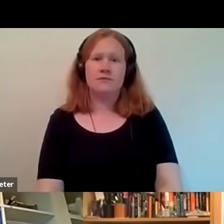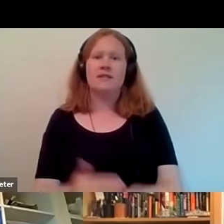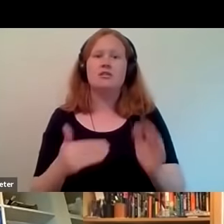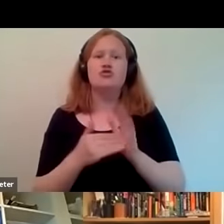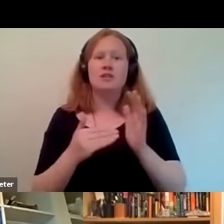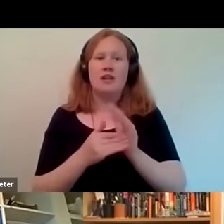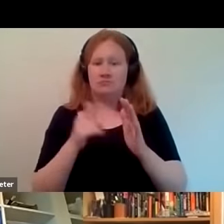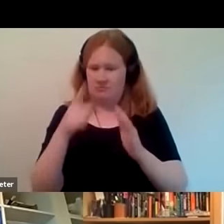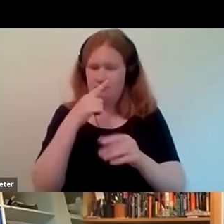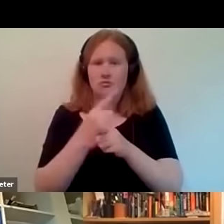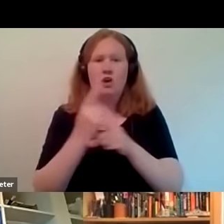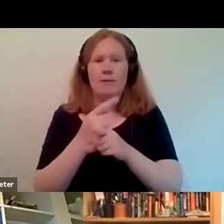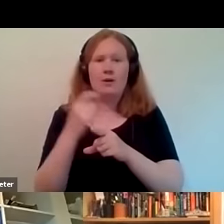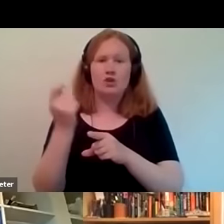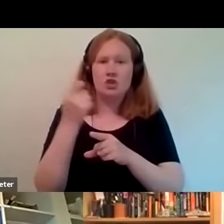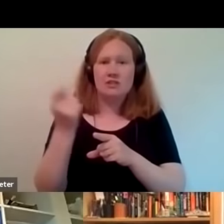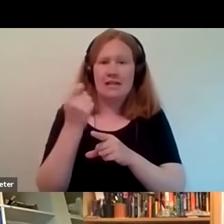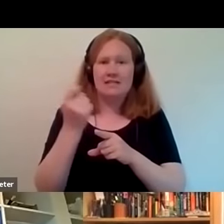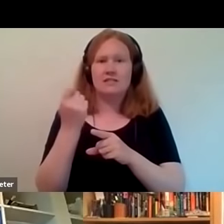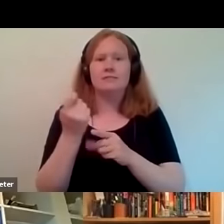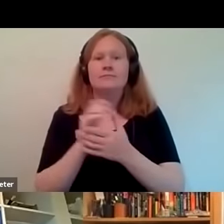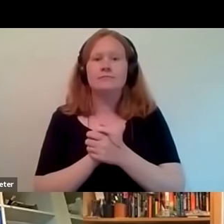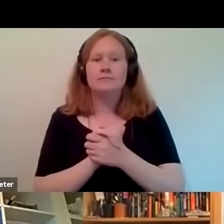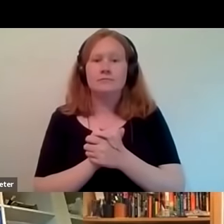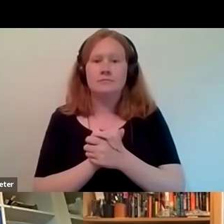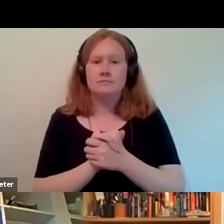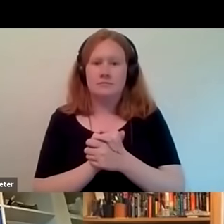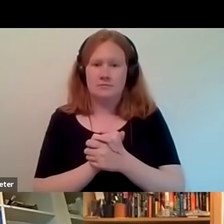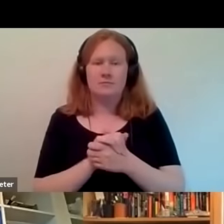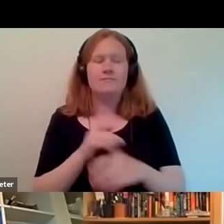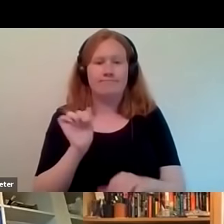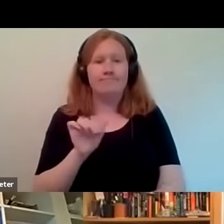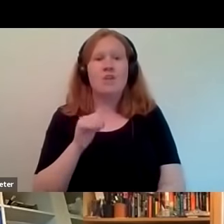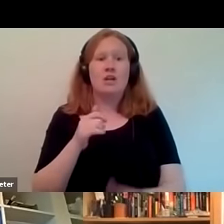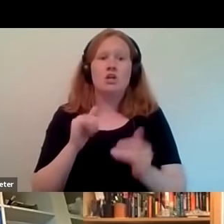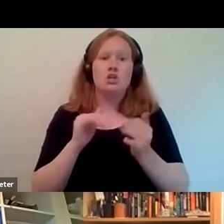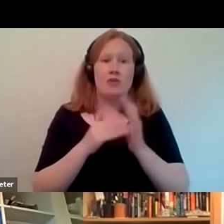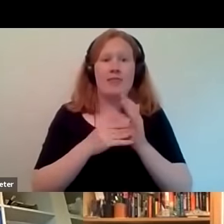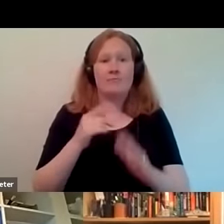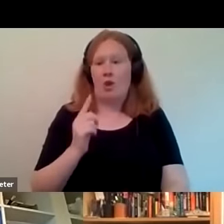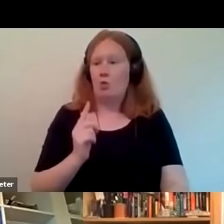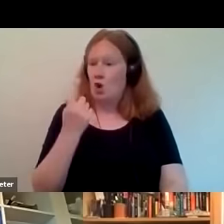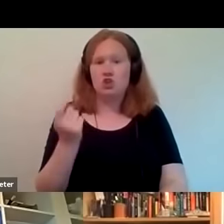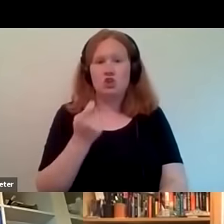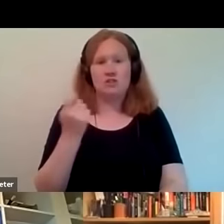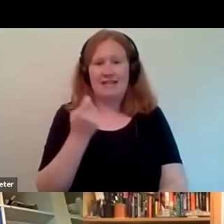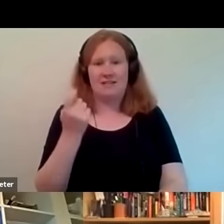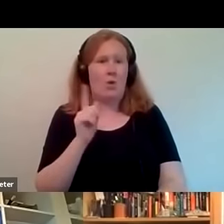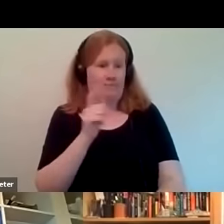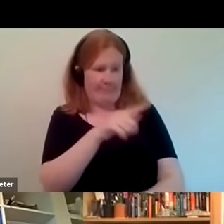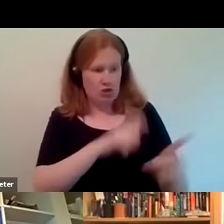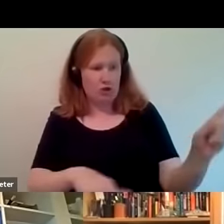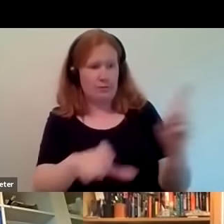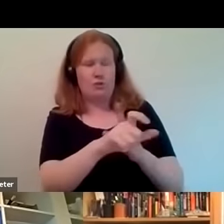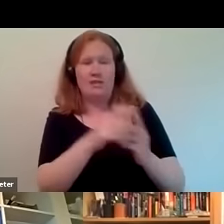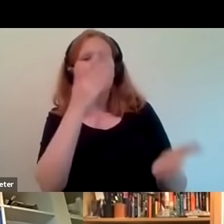a success and a challenge of no base like home yeah sure i think one of the successes is actually like gaining the trust of the community